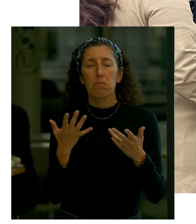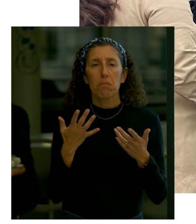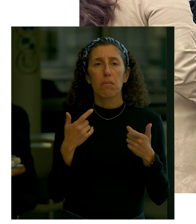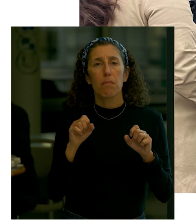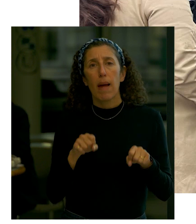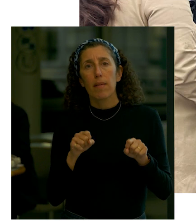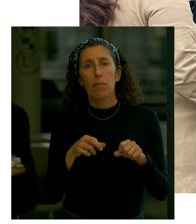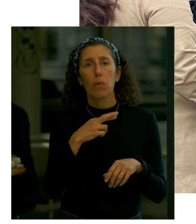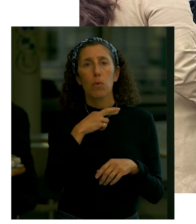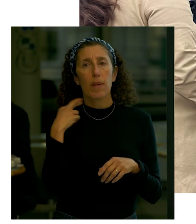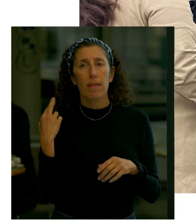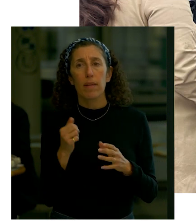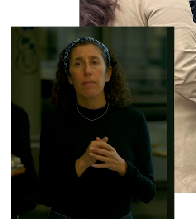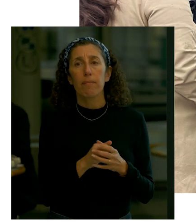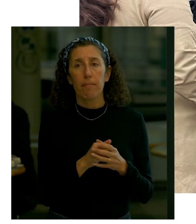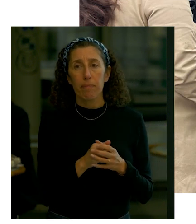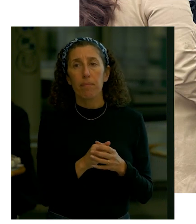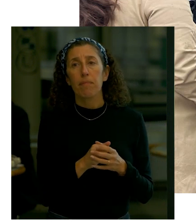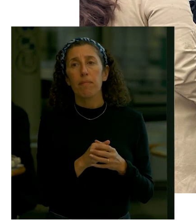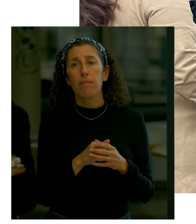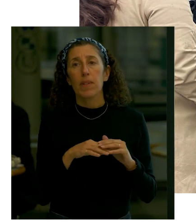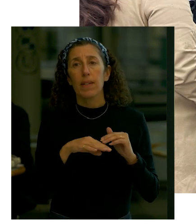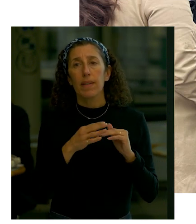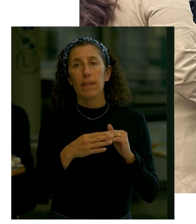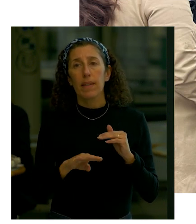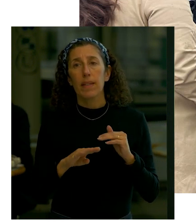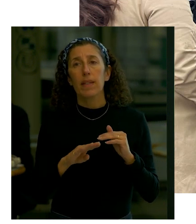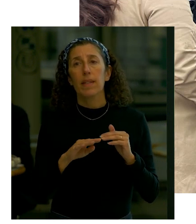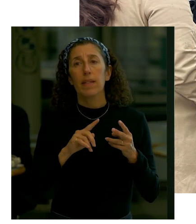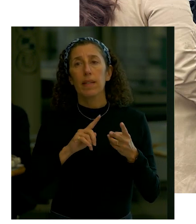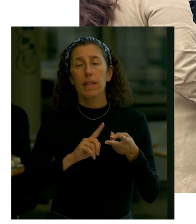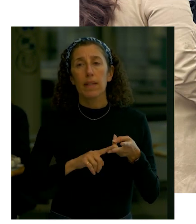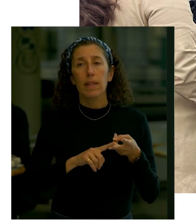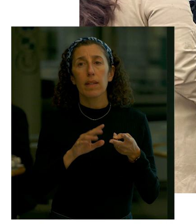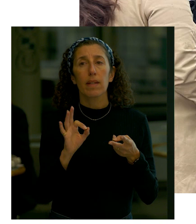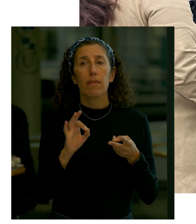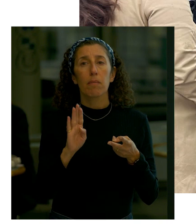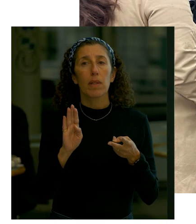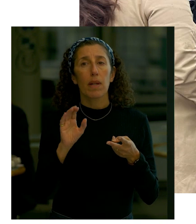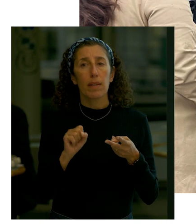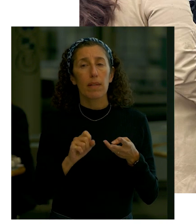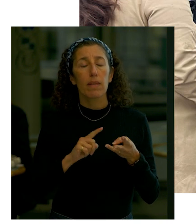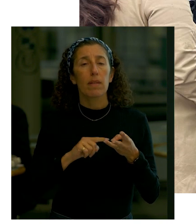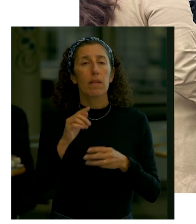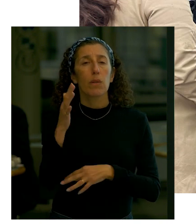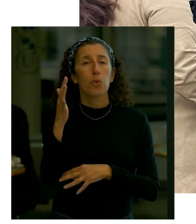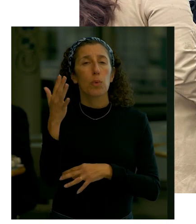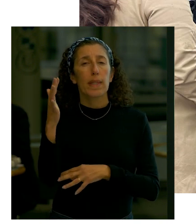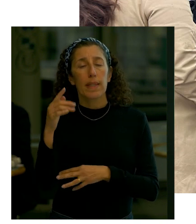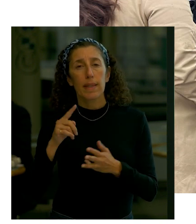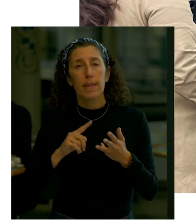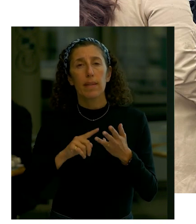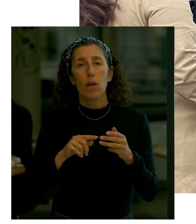seepage between flood barrier system and the building trees and vegetation amenities in the area and